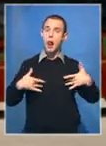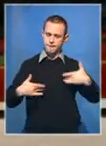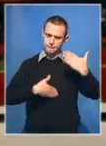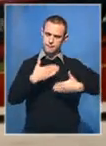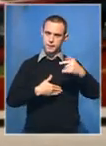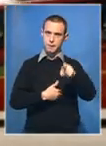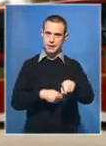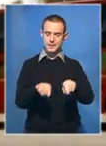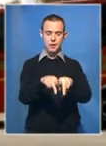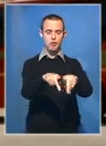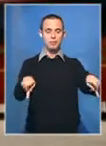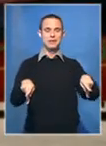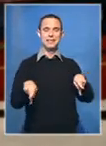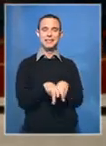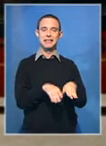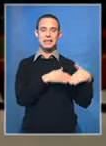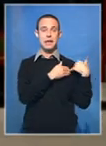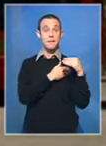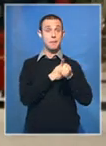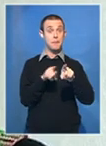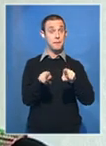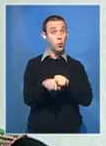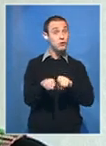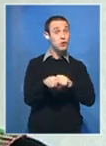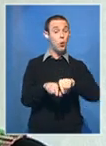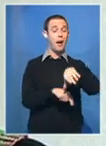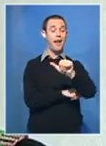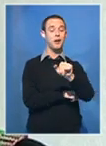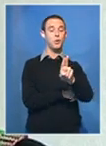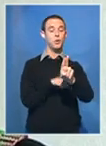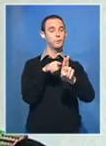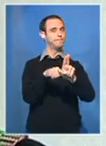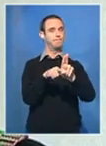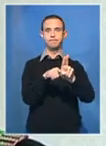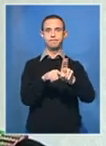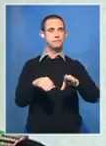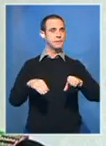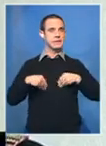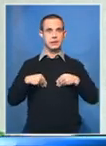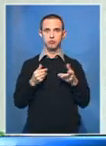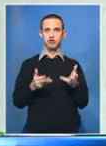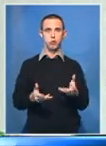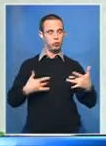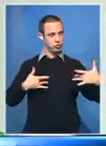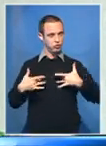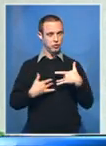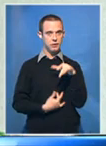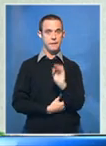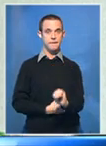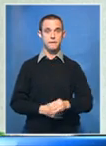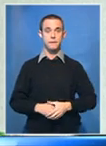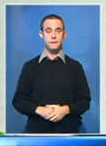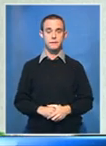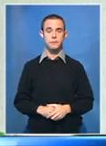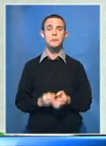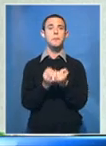and more concern from the African Union. South Africans are all over the world, many working in